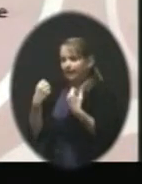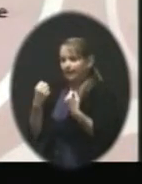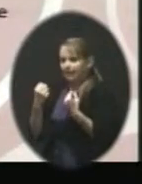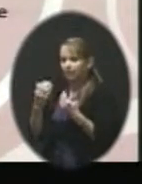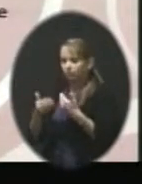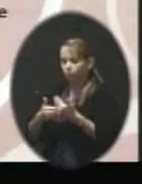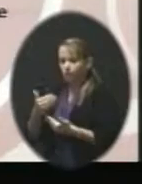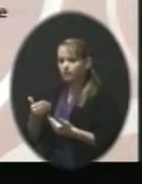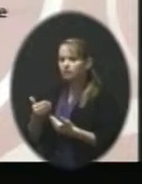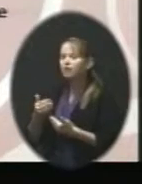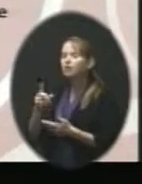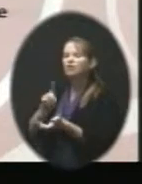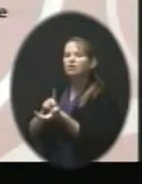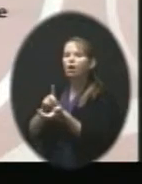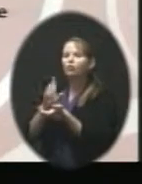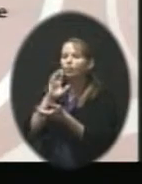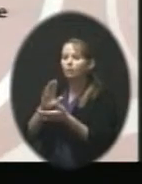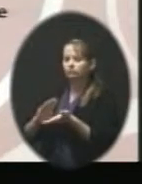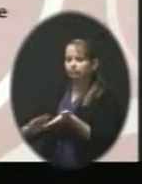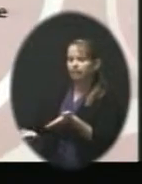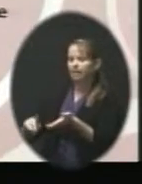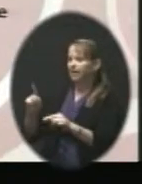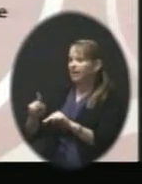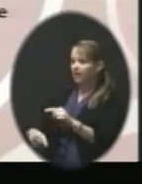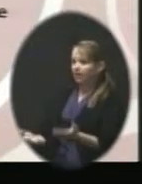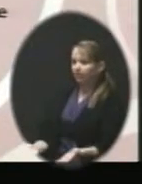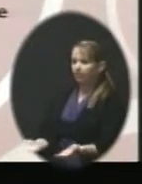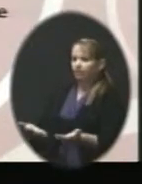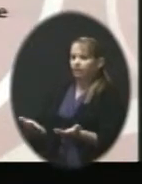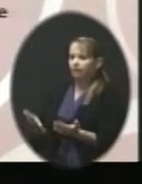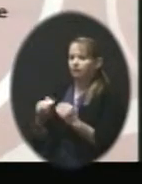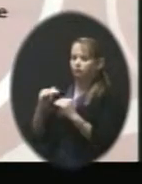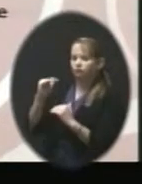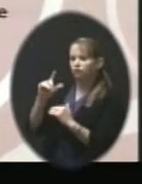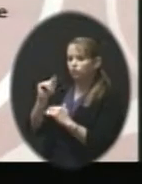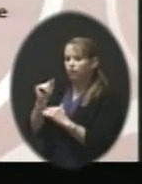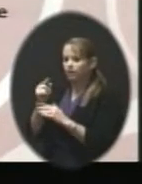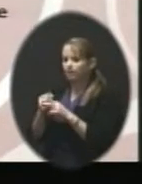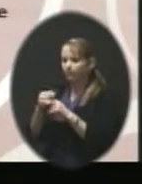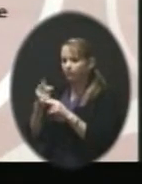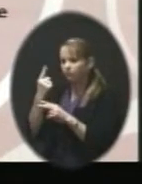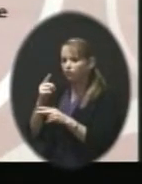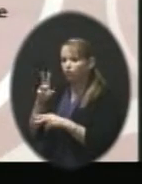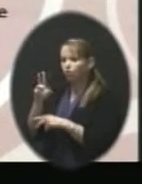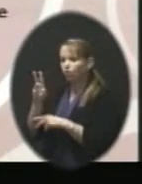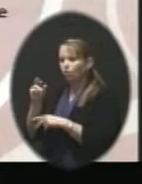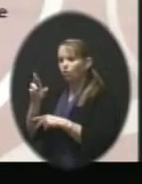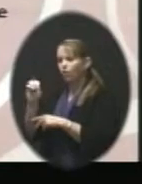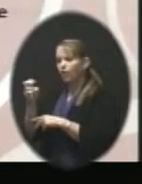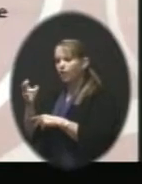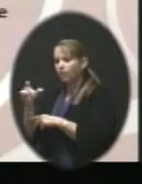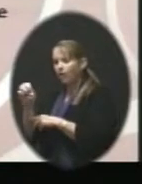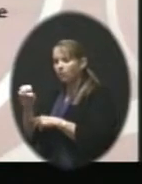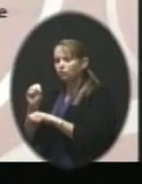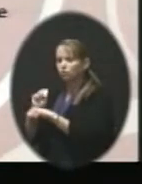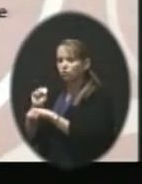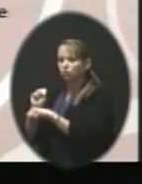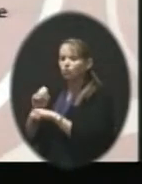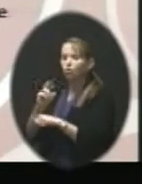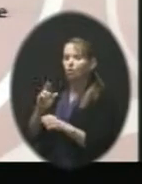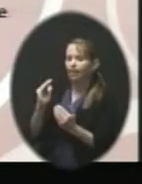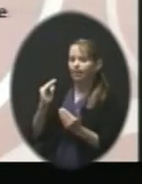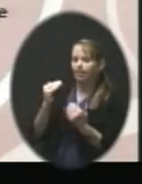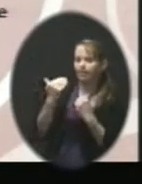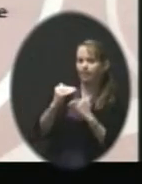you can't lift over 20 pounds but you happen to be a warehouse worker. We might loan them out to food production so that they can get back to the district and back to work